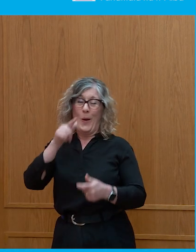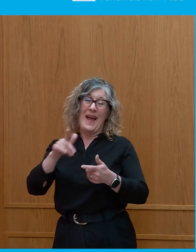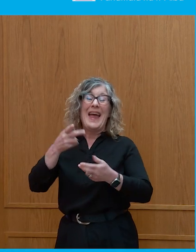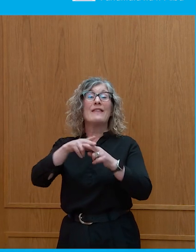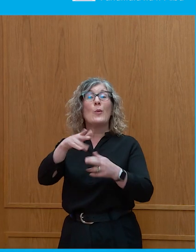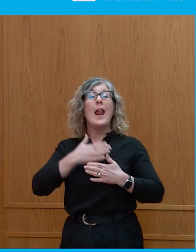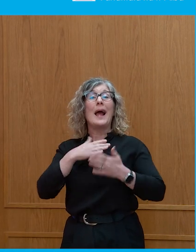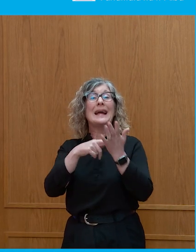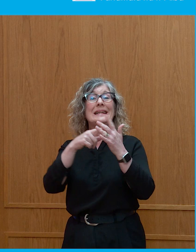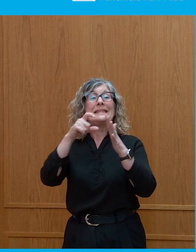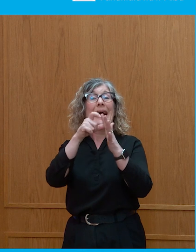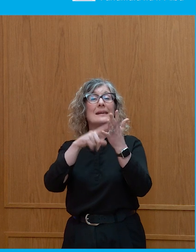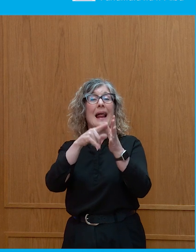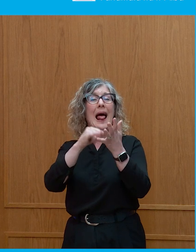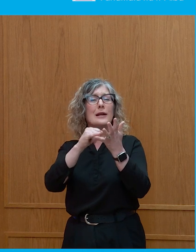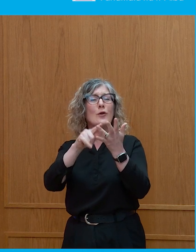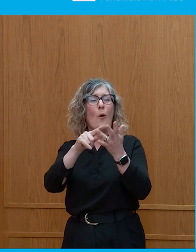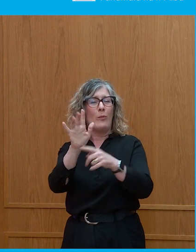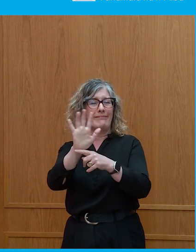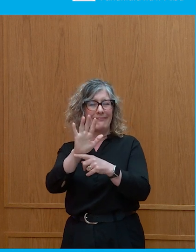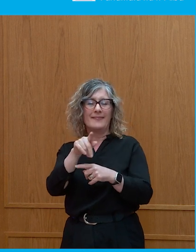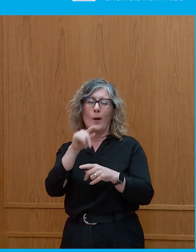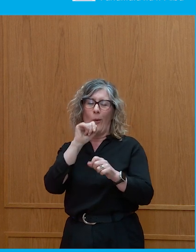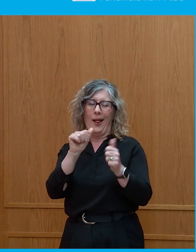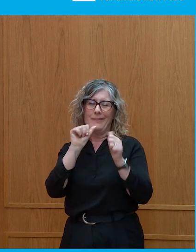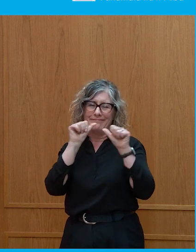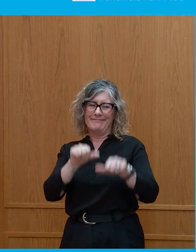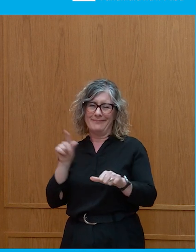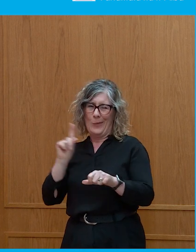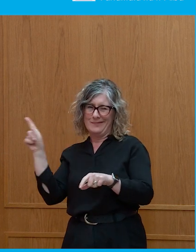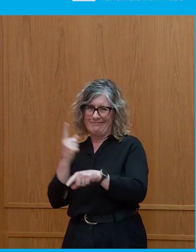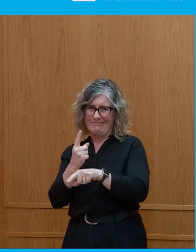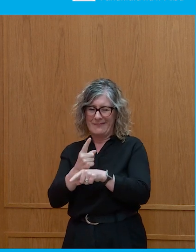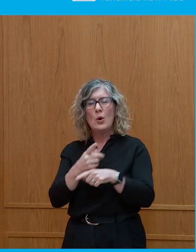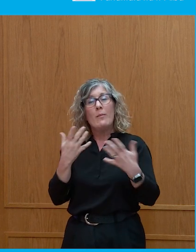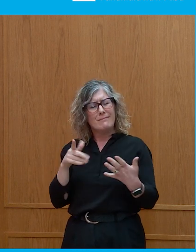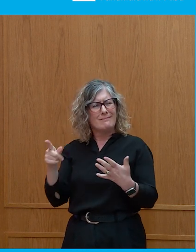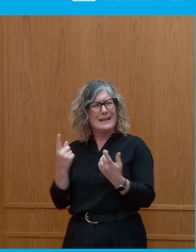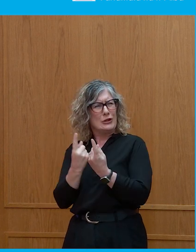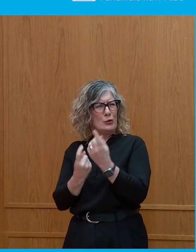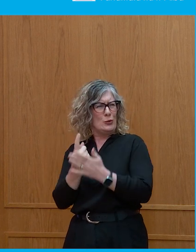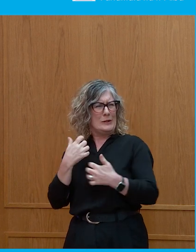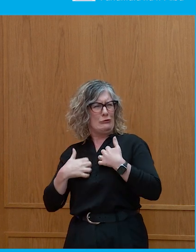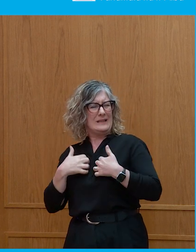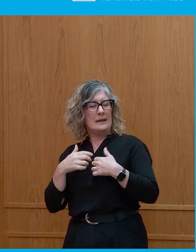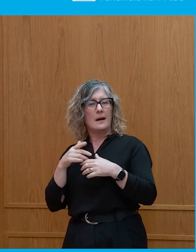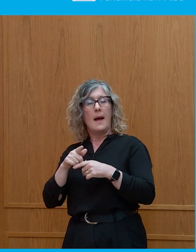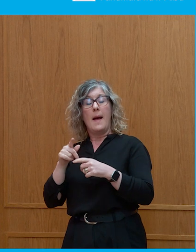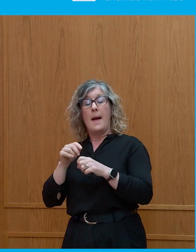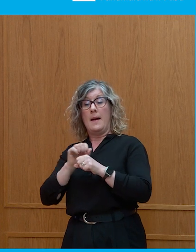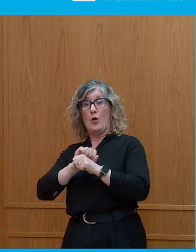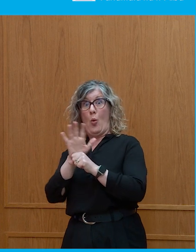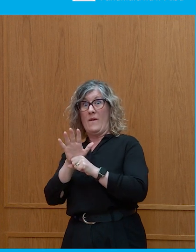But I was interested in this whole issue of the pandemic, COVID, because it does seem to me that